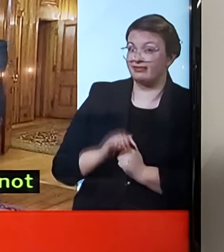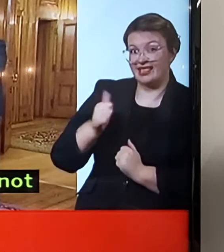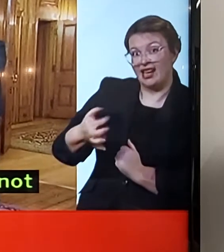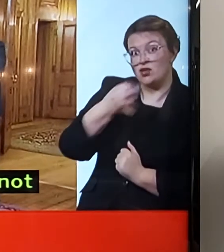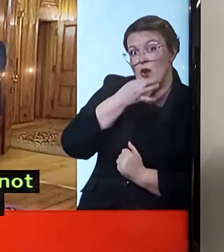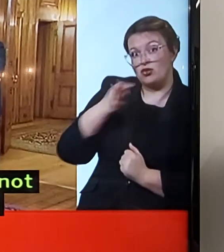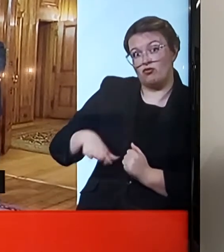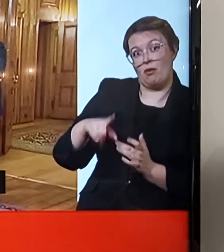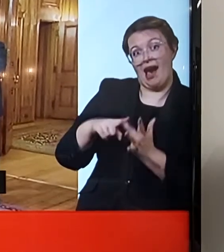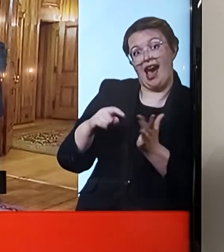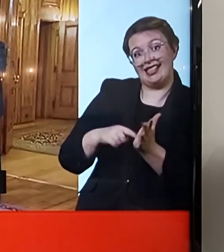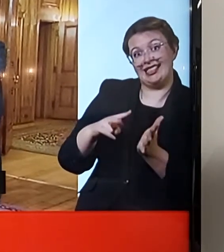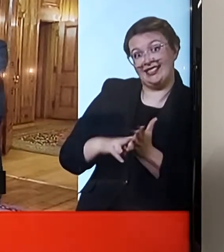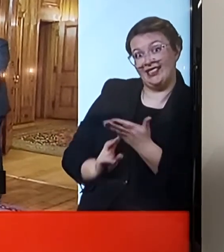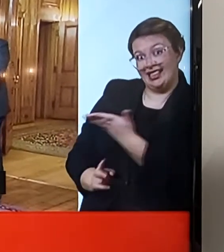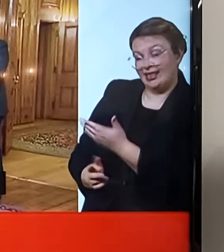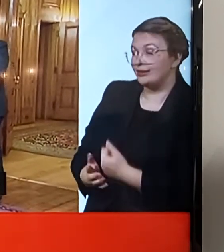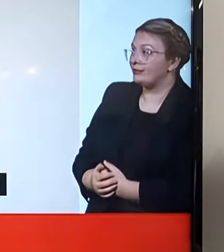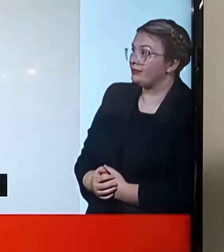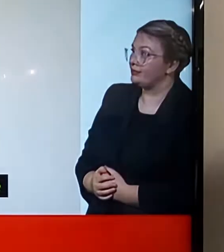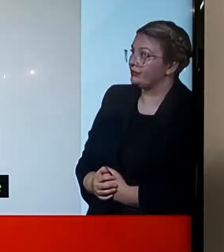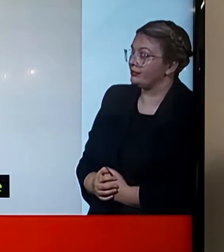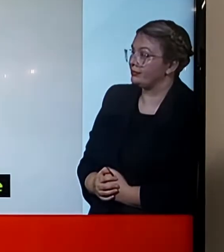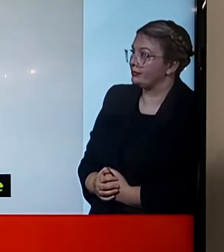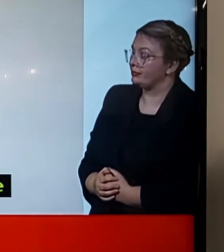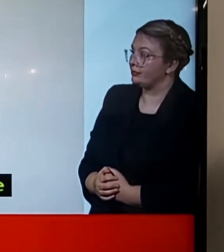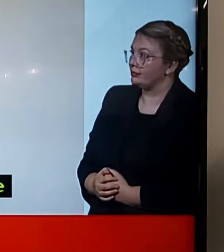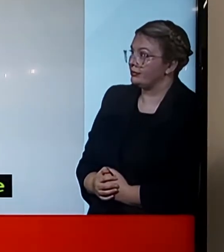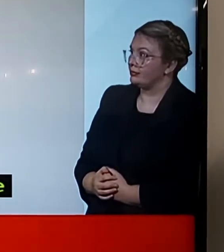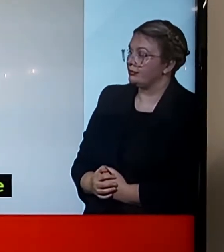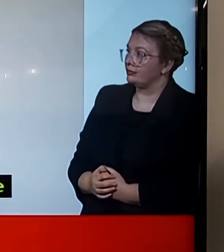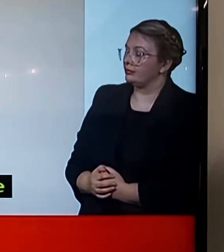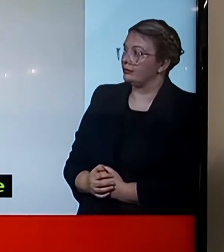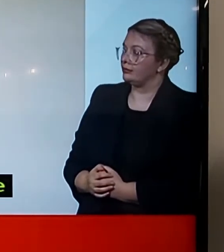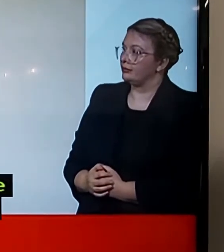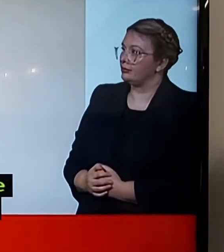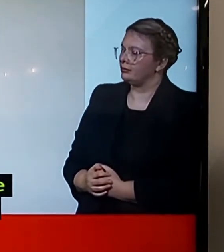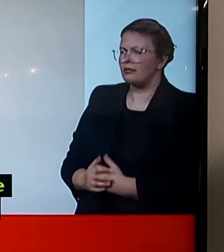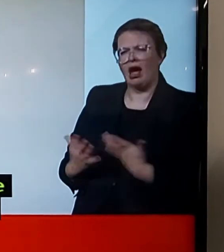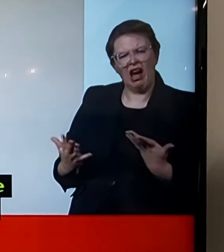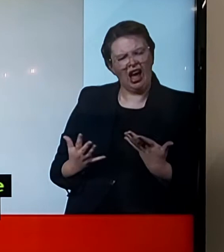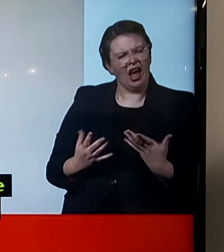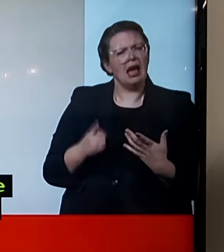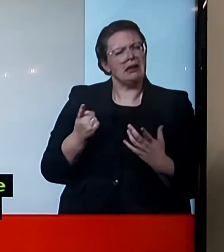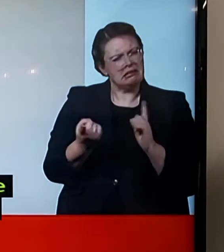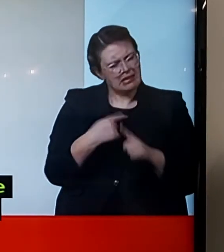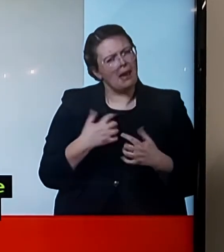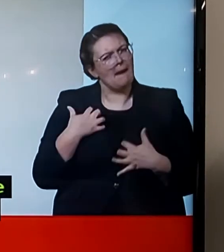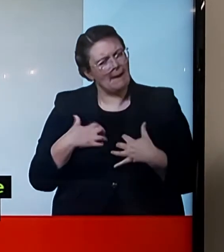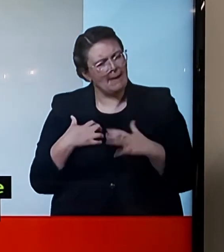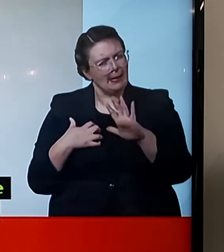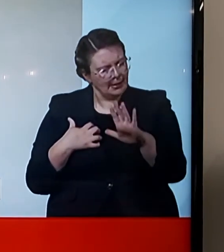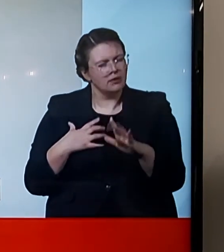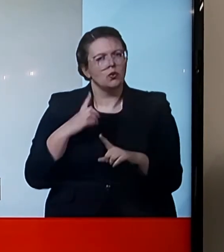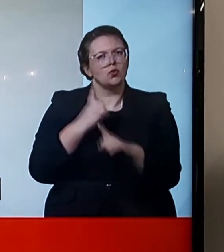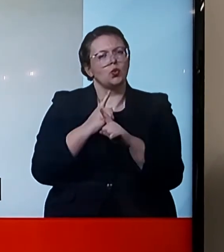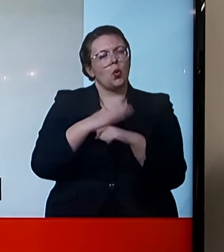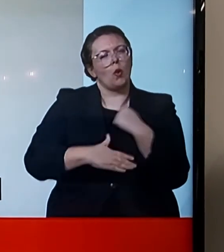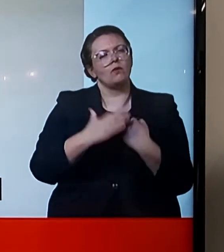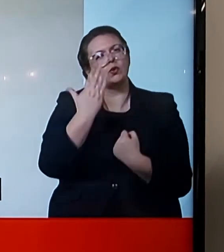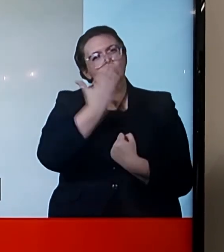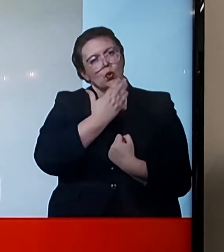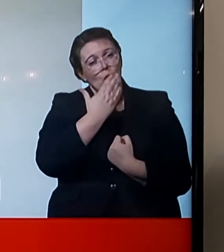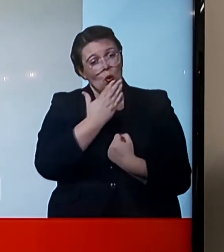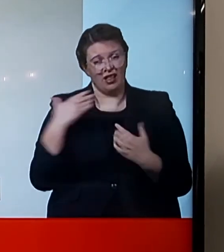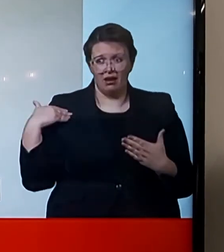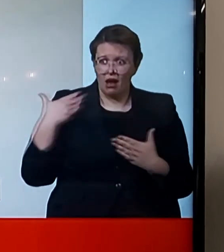Thank you Prime Minister, I'll my word just hard, think I want to ask you the schools question then. mean, the vaccination programme is going so well, we've